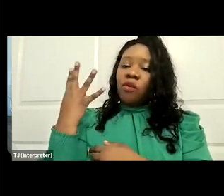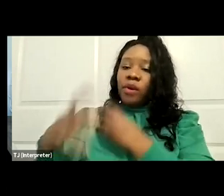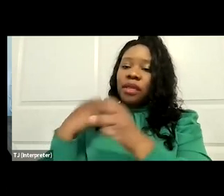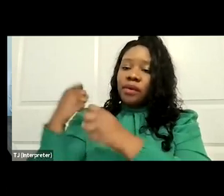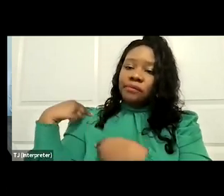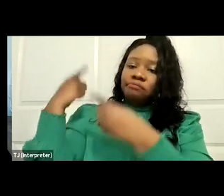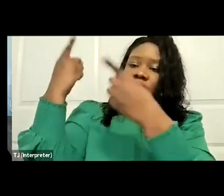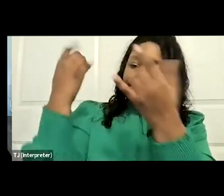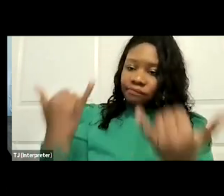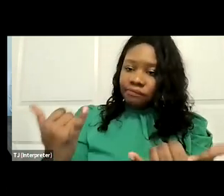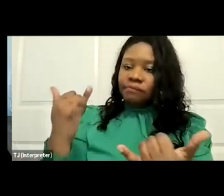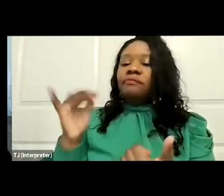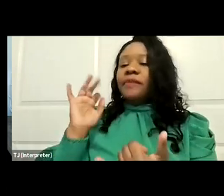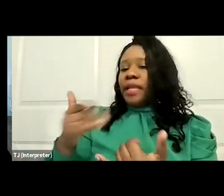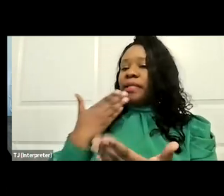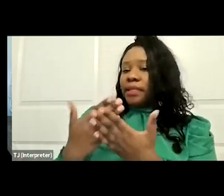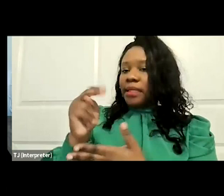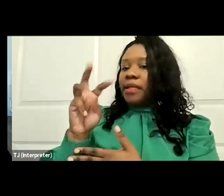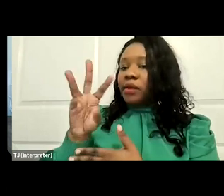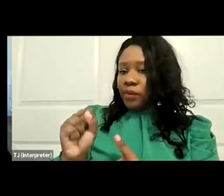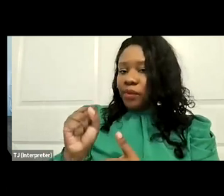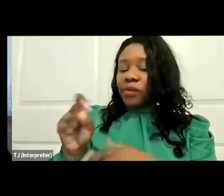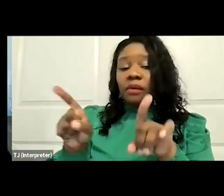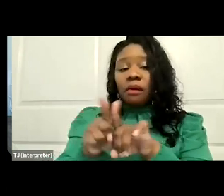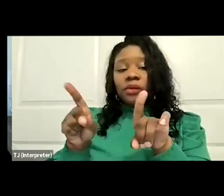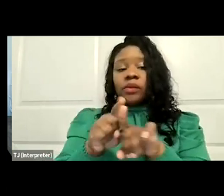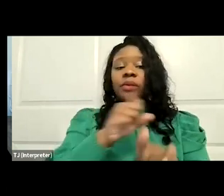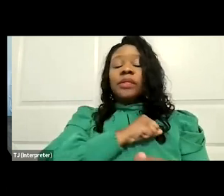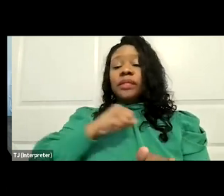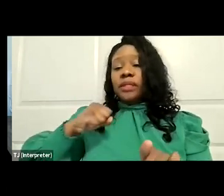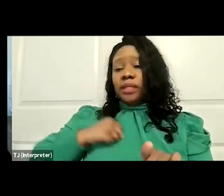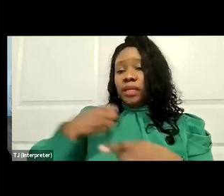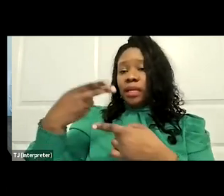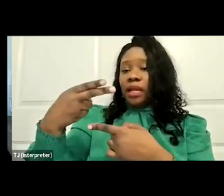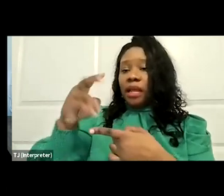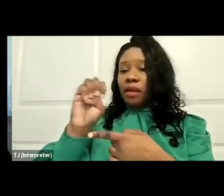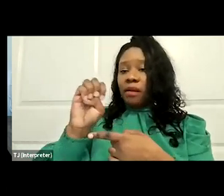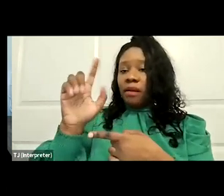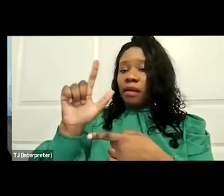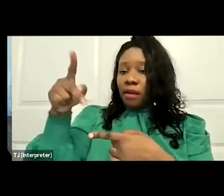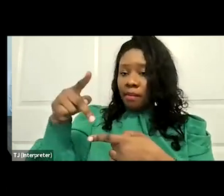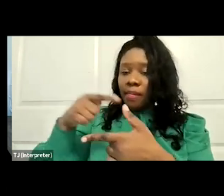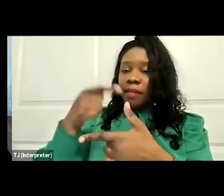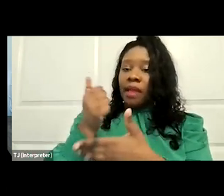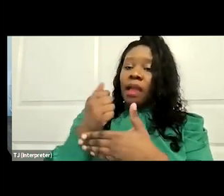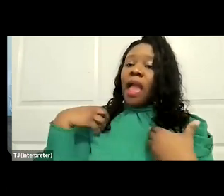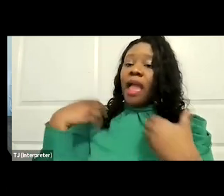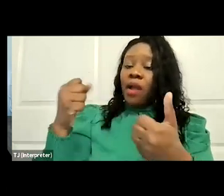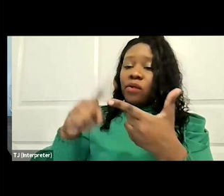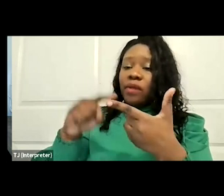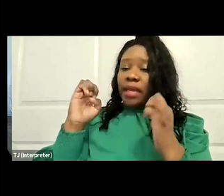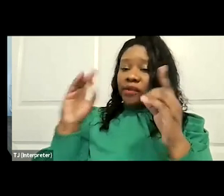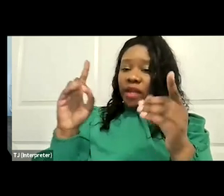news. And then in the Senate help committee help stands for health, education, labor and pensions.